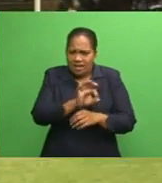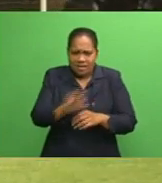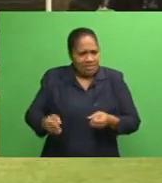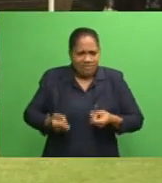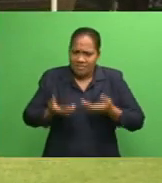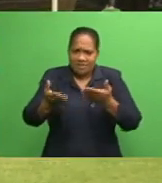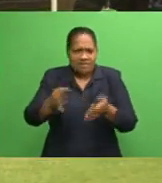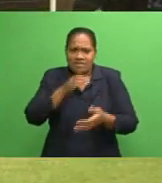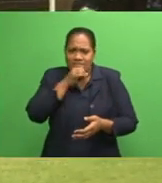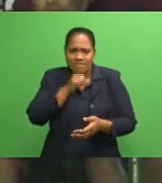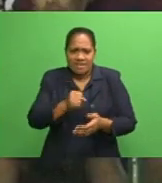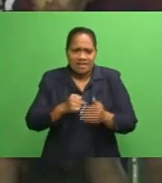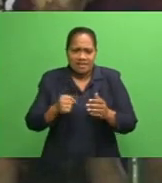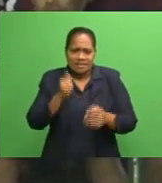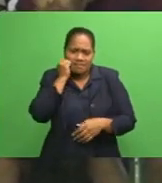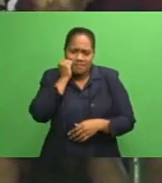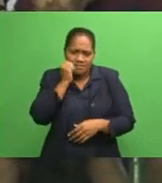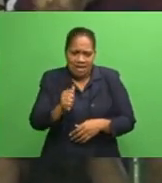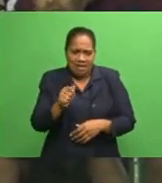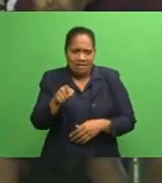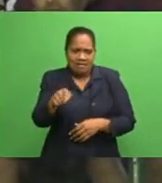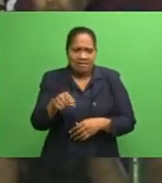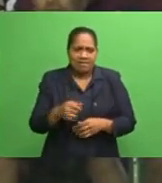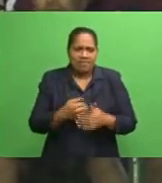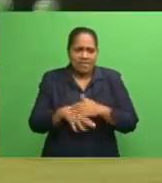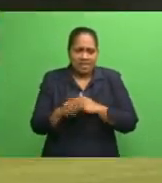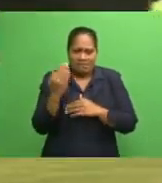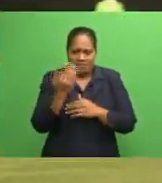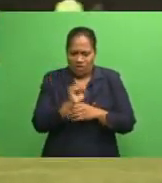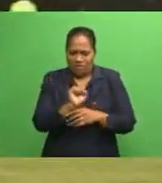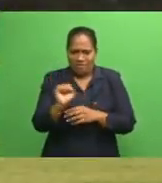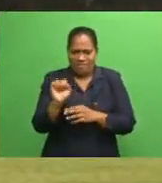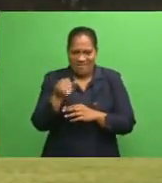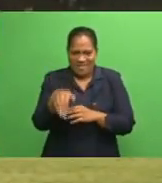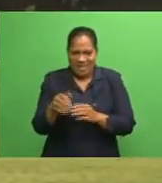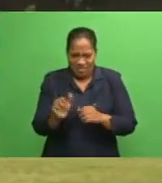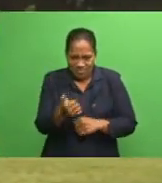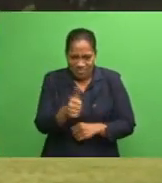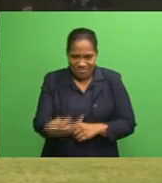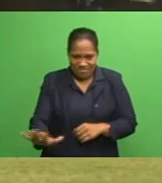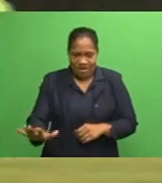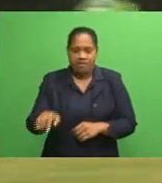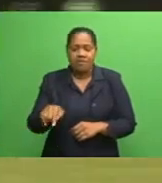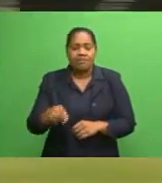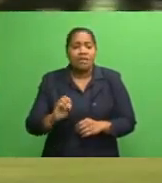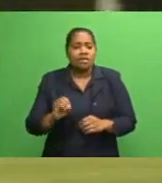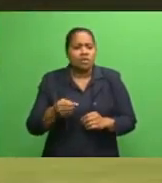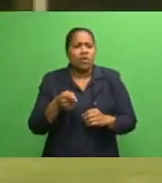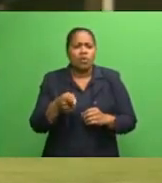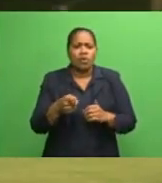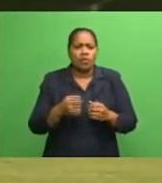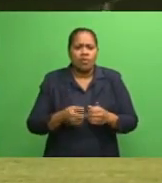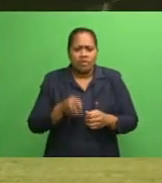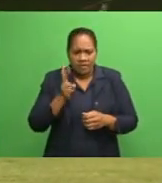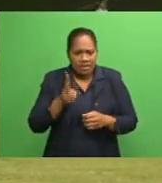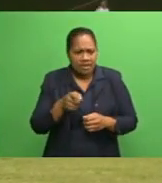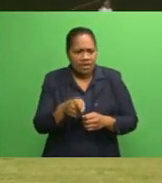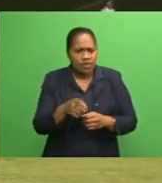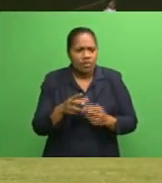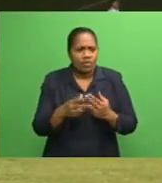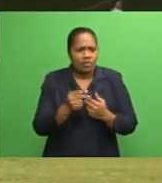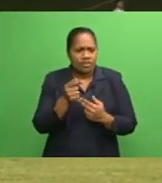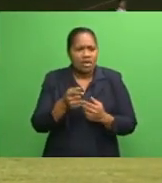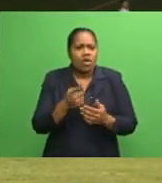black any chance at all in front of their home crowd. Afraz Ali opened the account for Nandi with a pile driver that